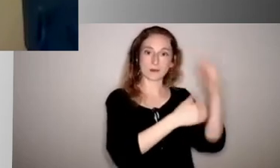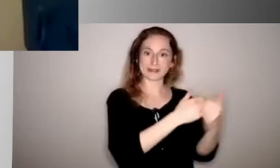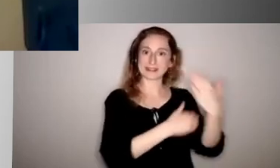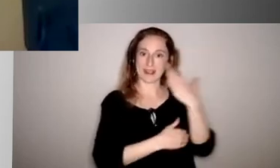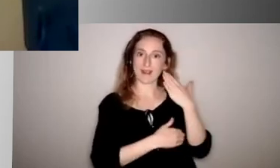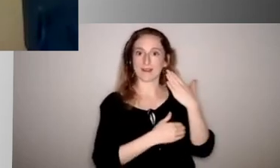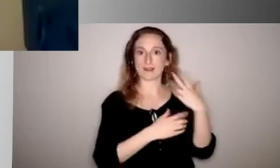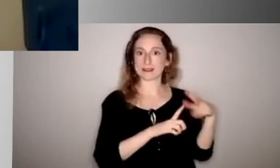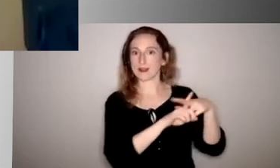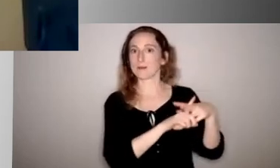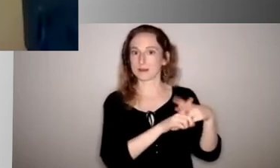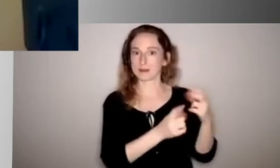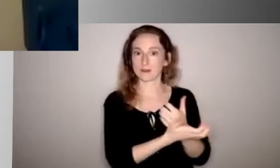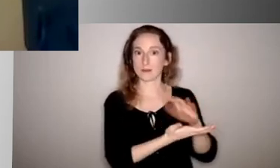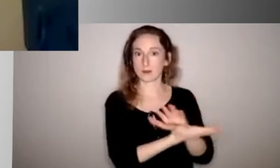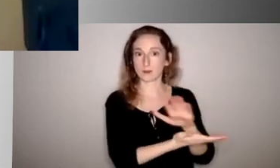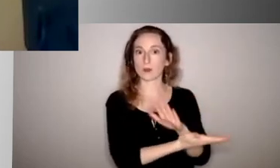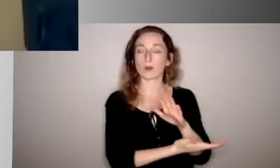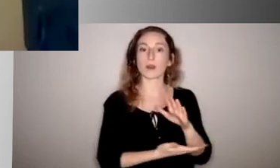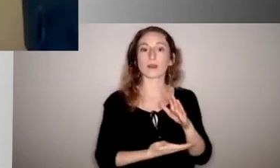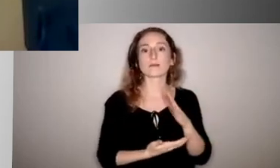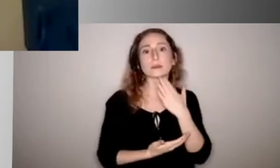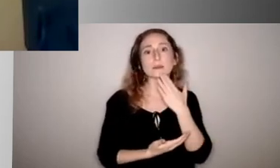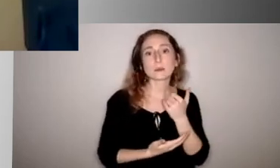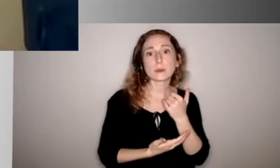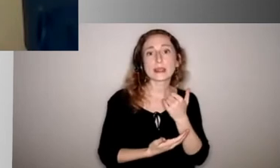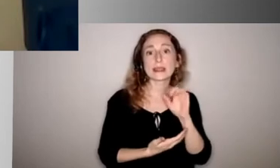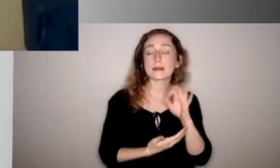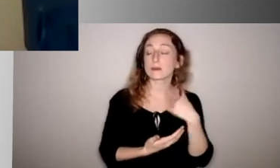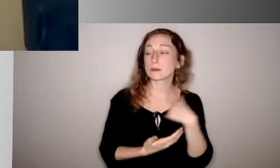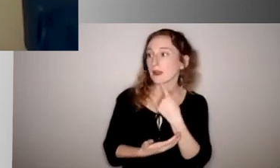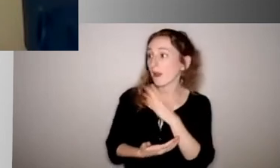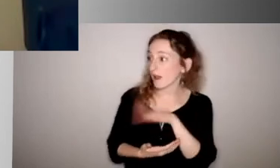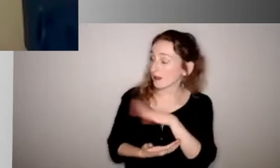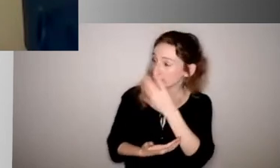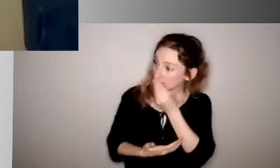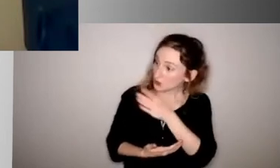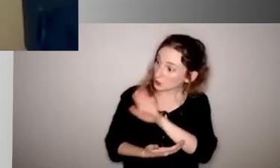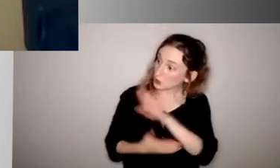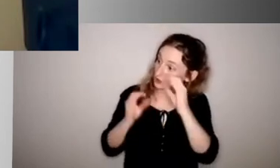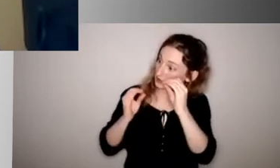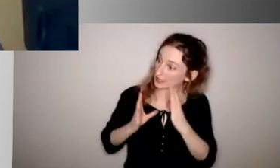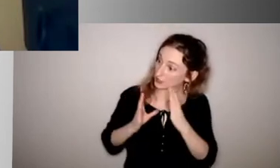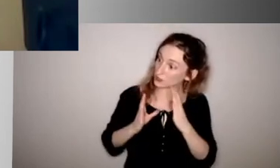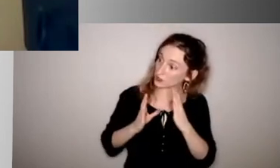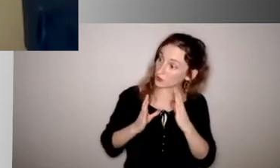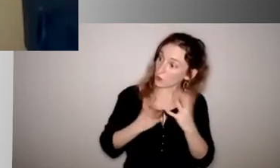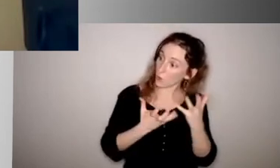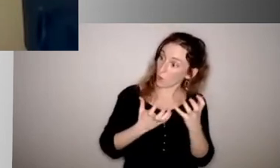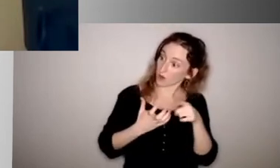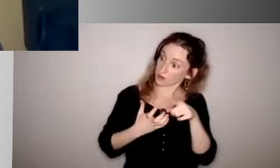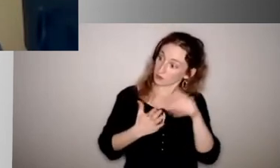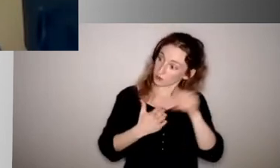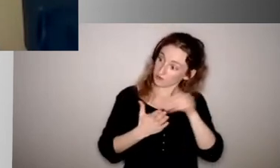when we say, you know what, your teacher wants you to do this and you should see their eyes like bright. And they're like, are you really like, they want me to do this